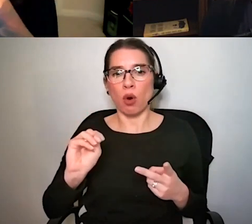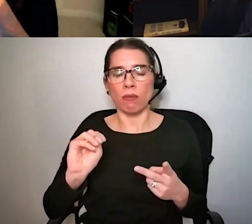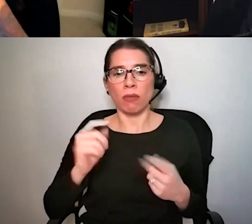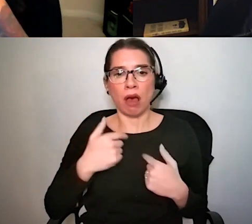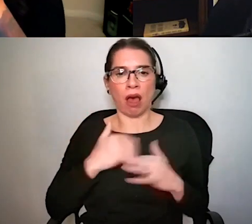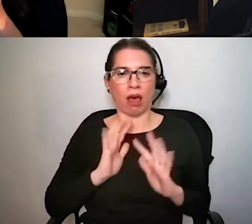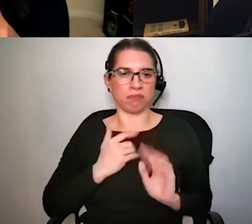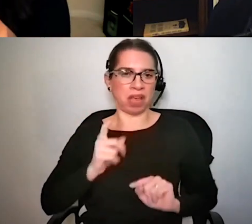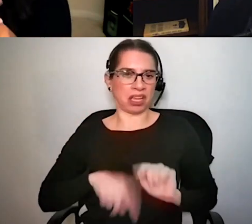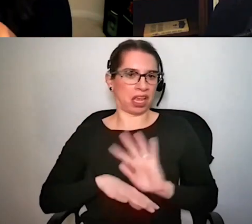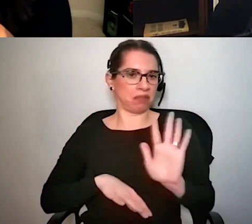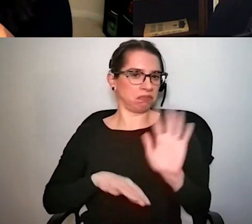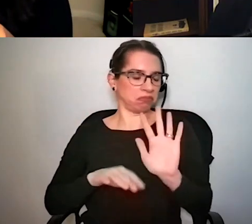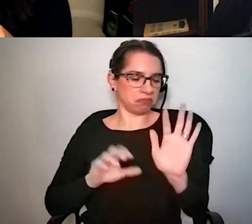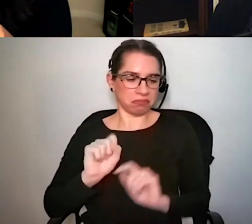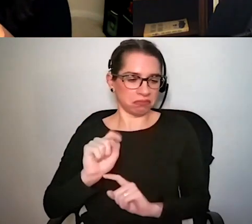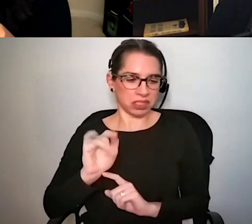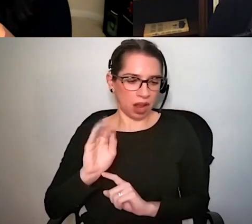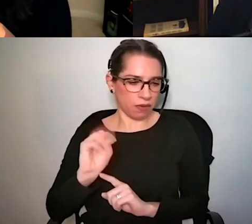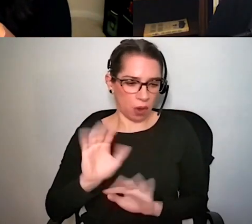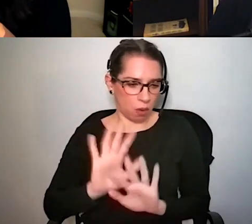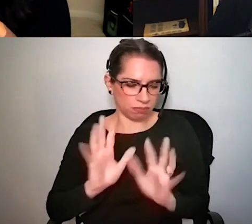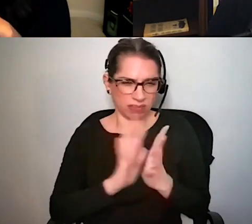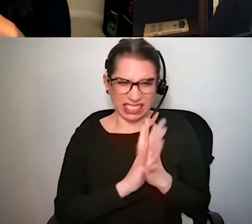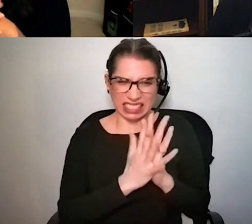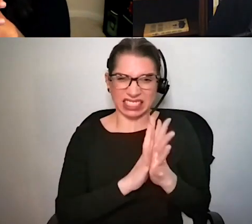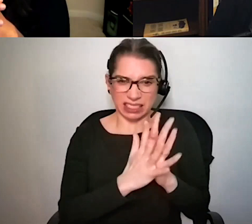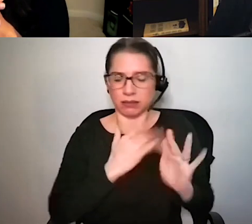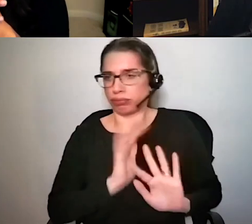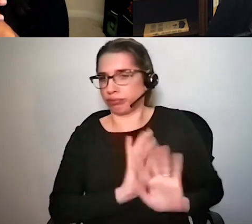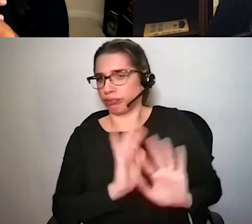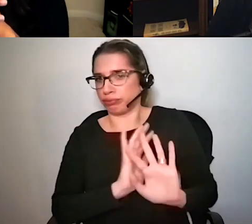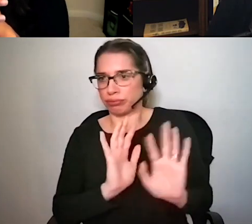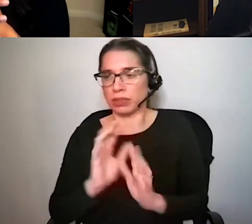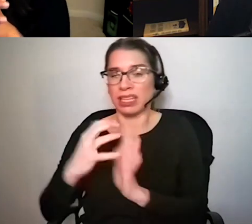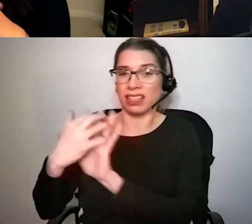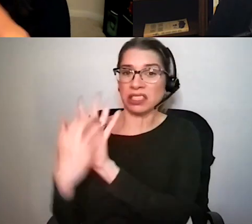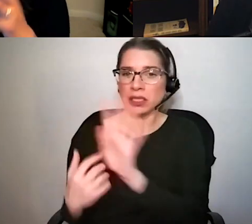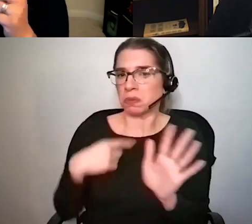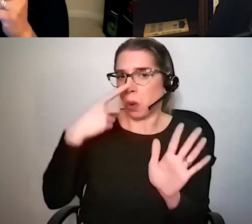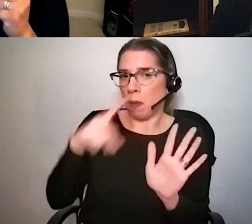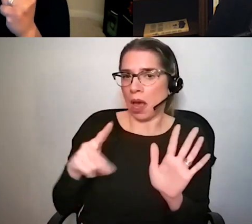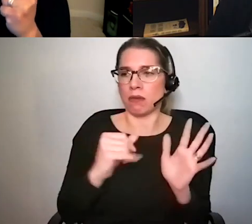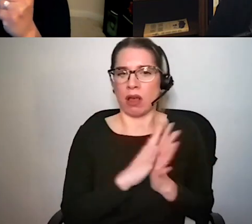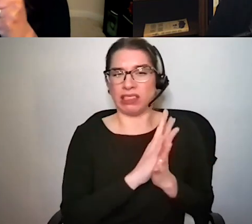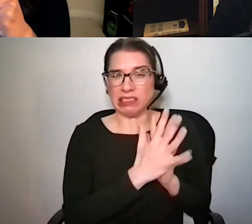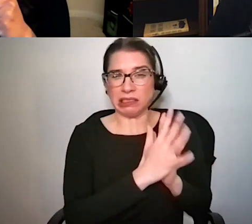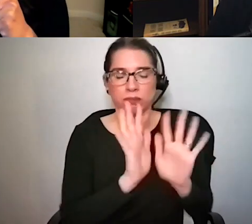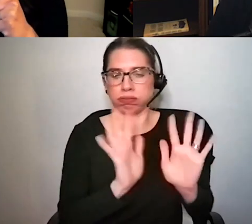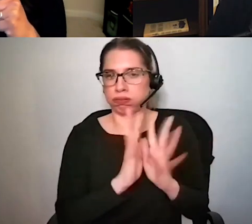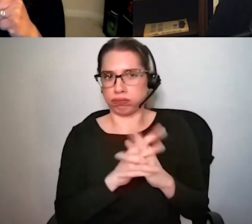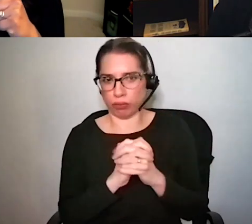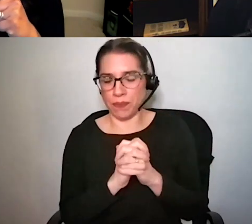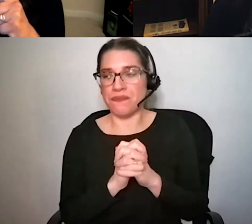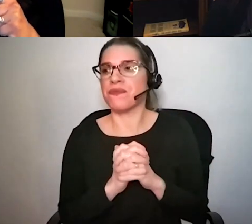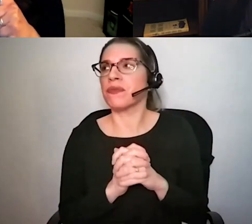styrofoam um I think that some of some of the things related to why they are so aversive